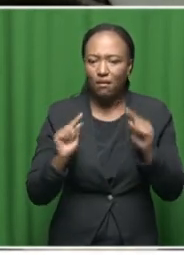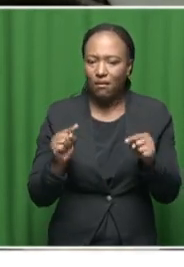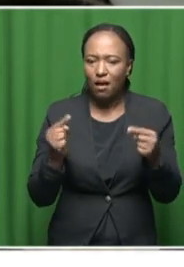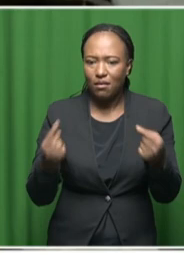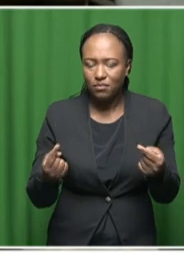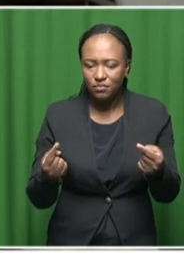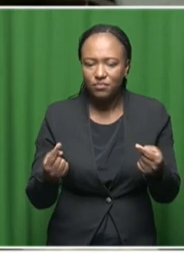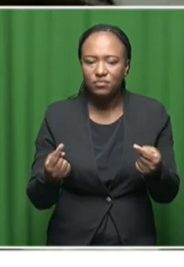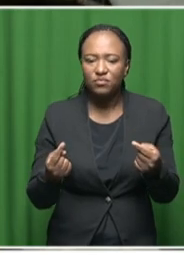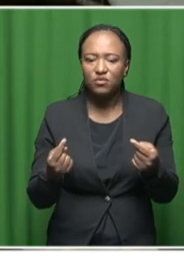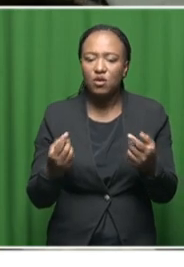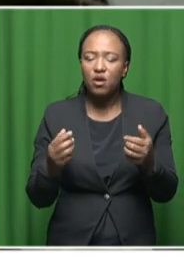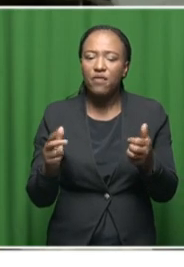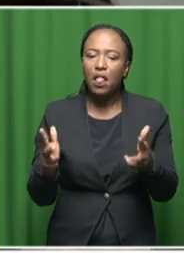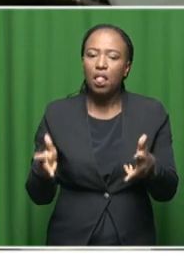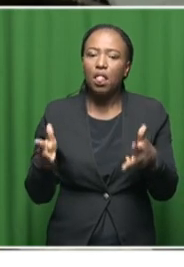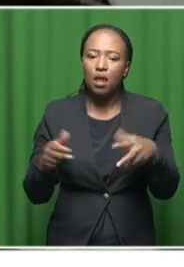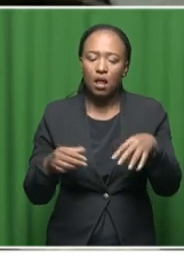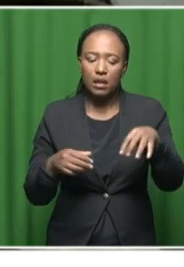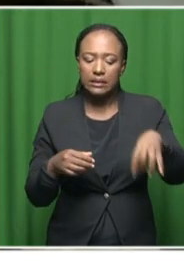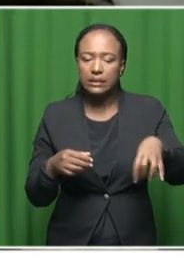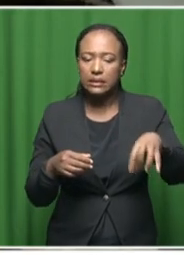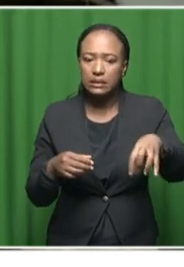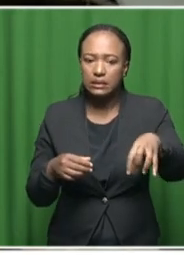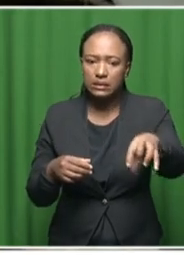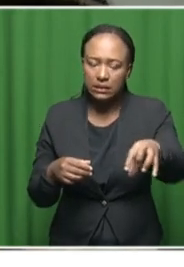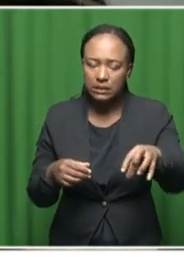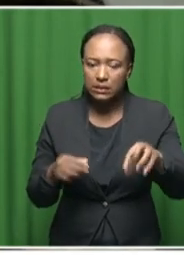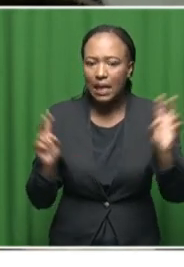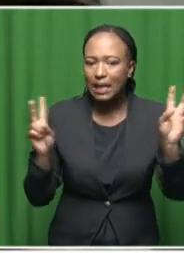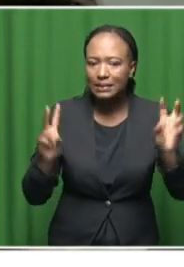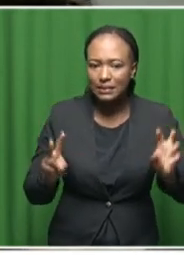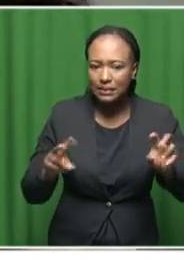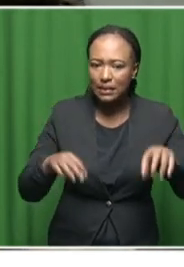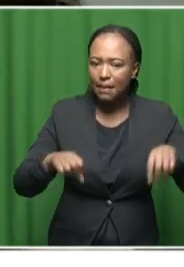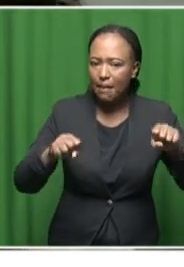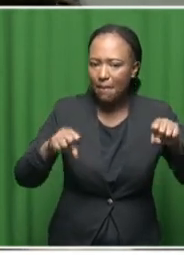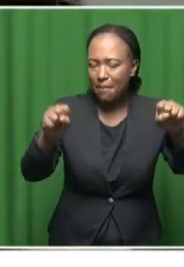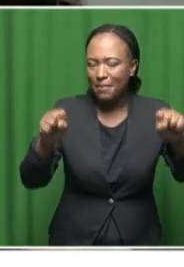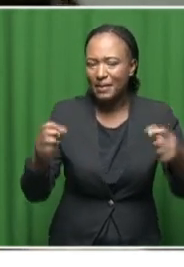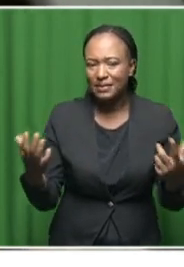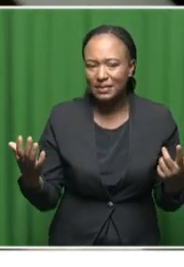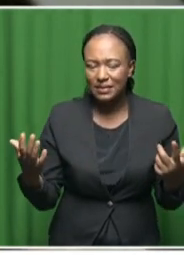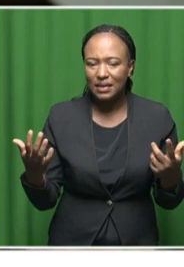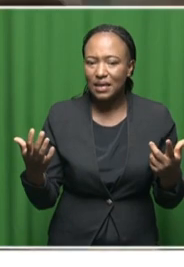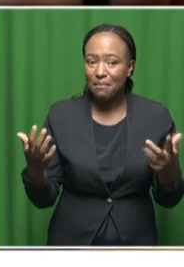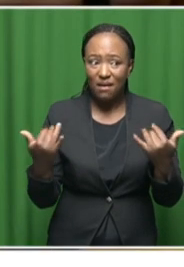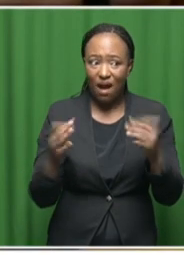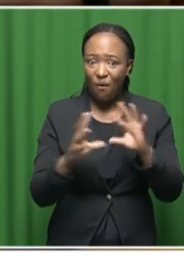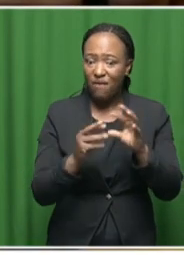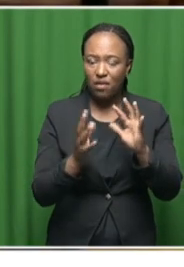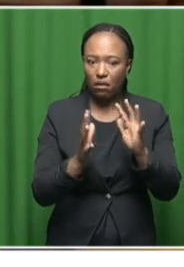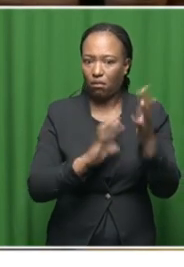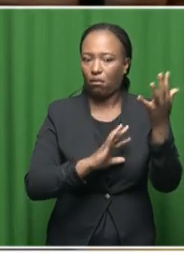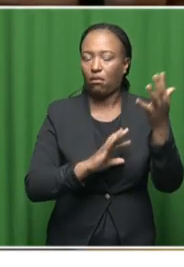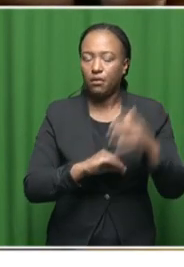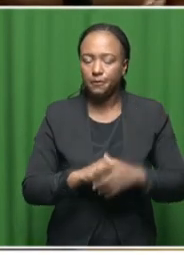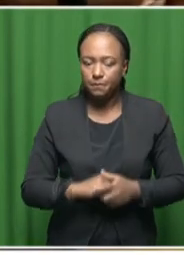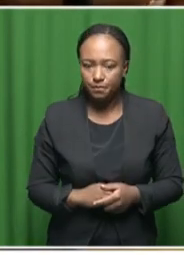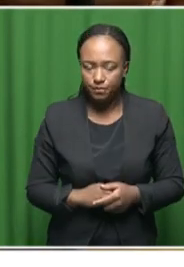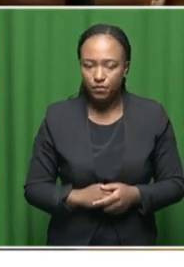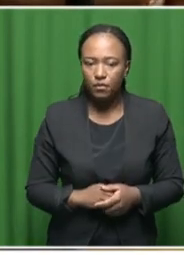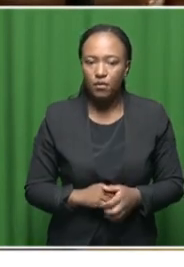dark stations, you don't have electricity there. There's a lot of those things that is absolutely influencing everything that we are doing. Western Cape